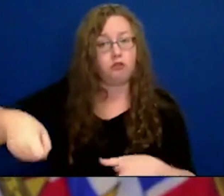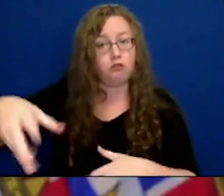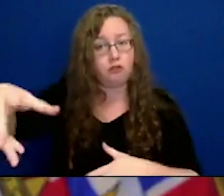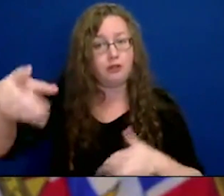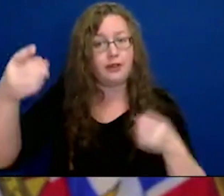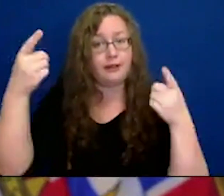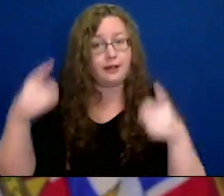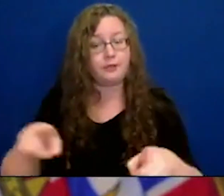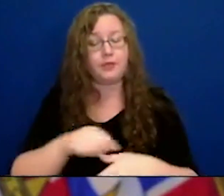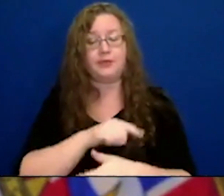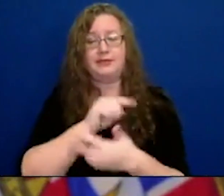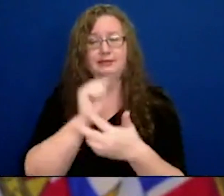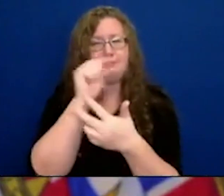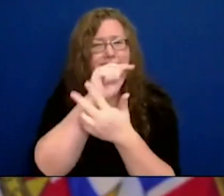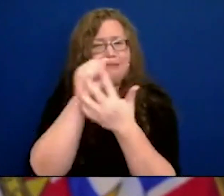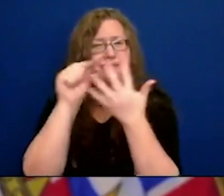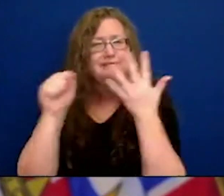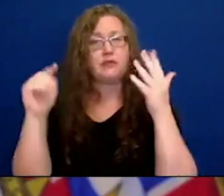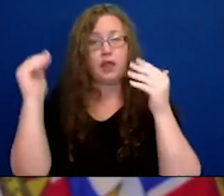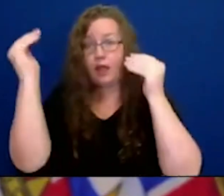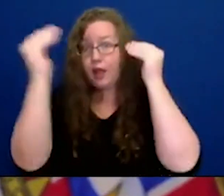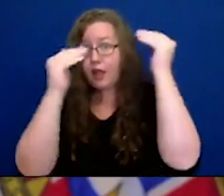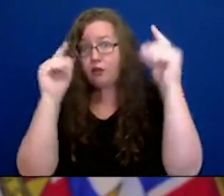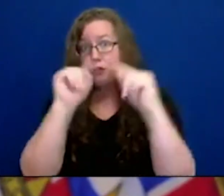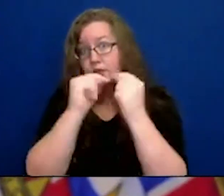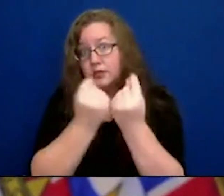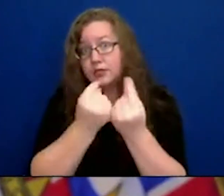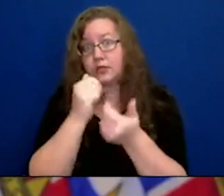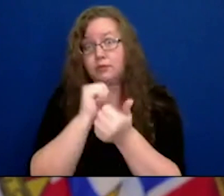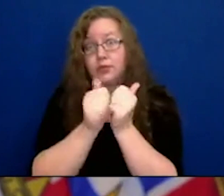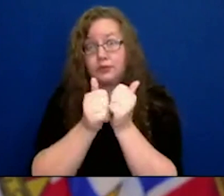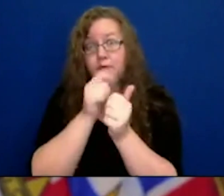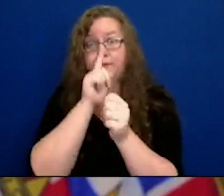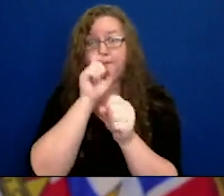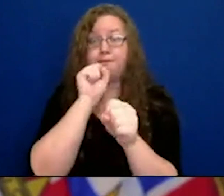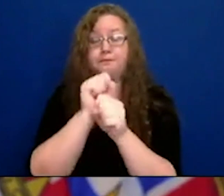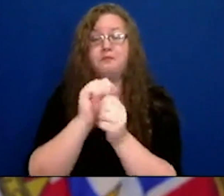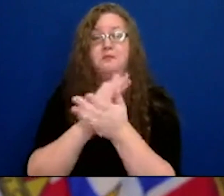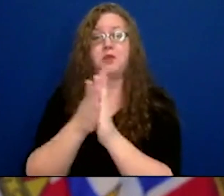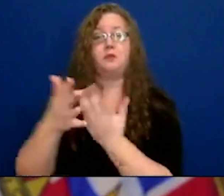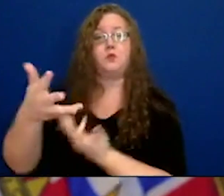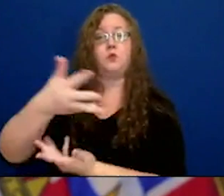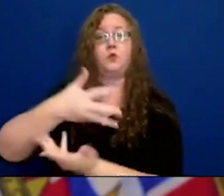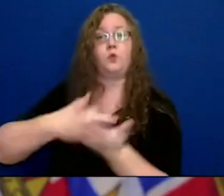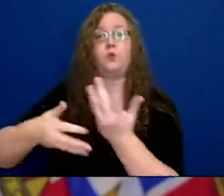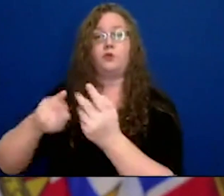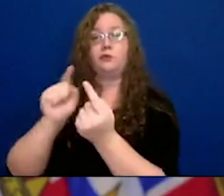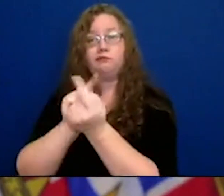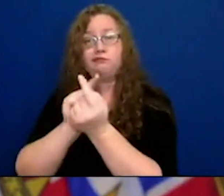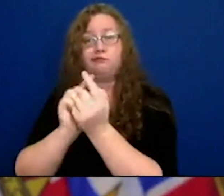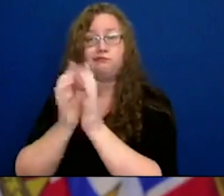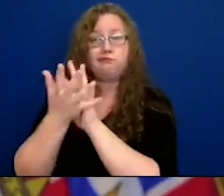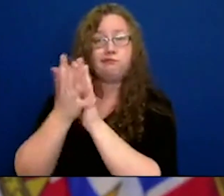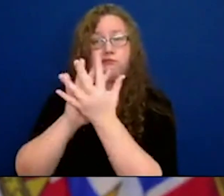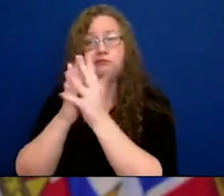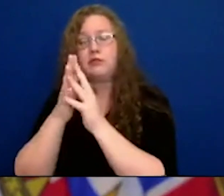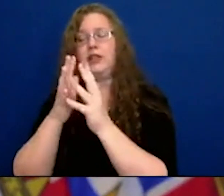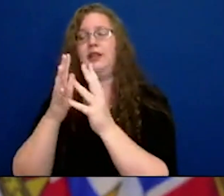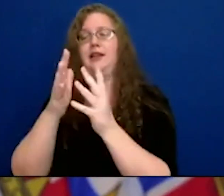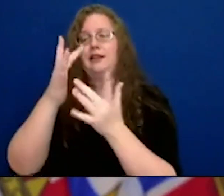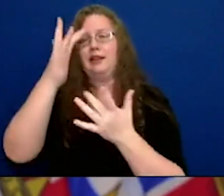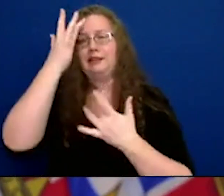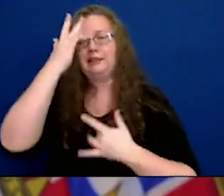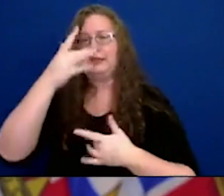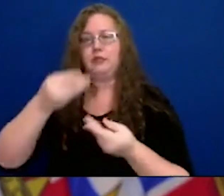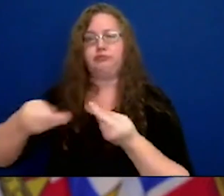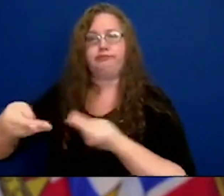with a number of adult team sports. So now is our time time, need to step back from those. Take